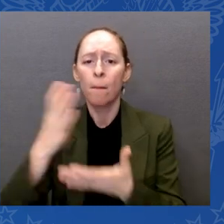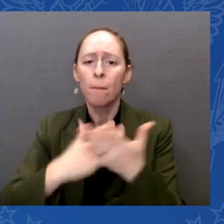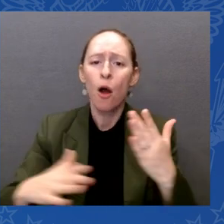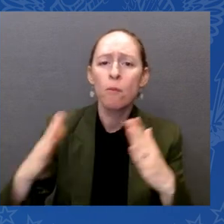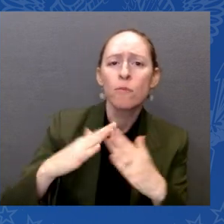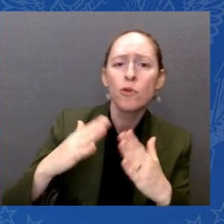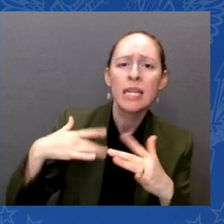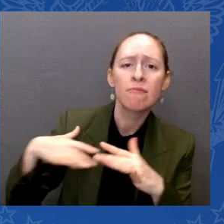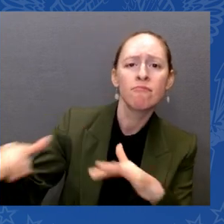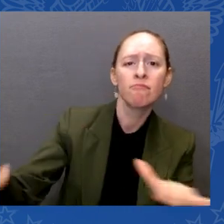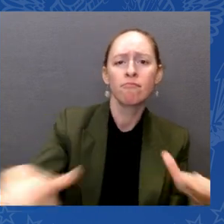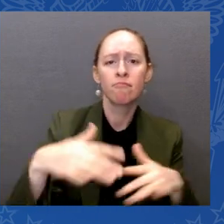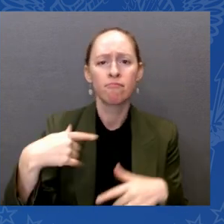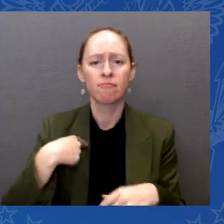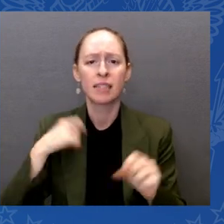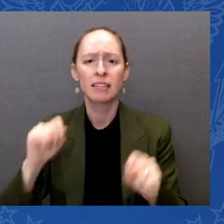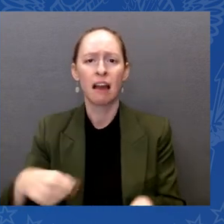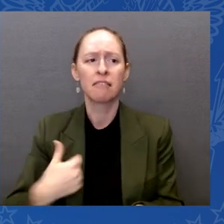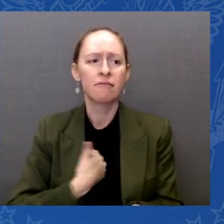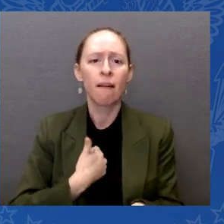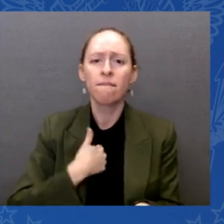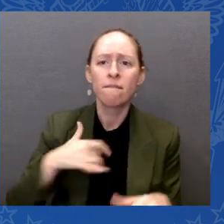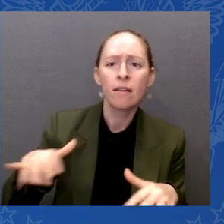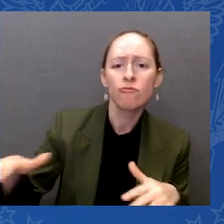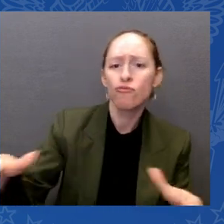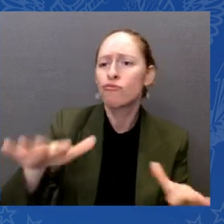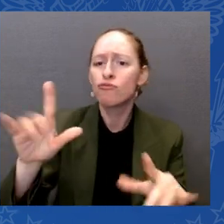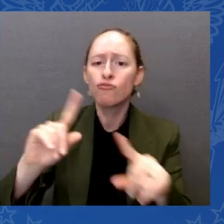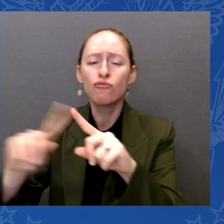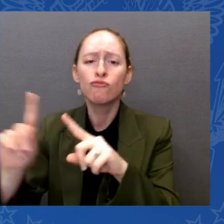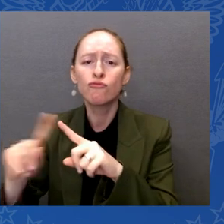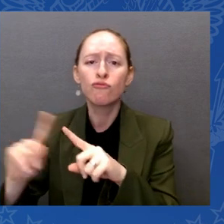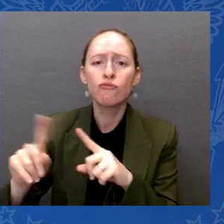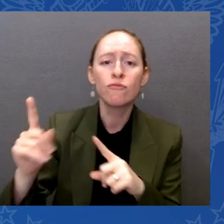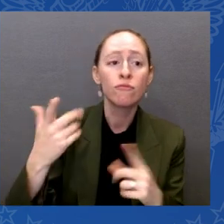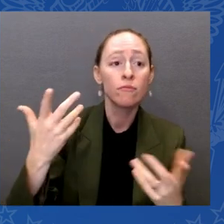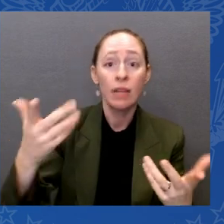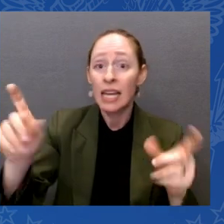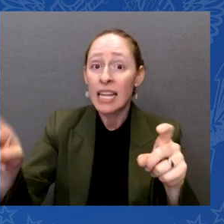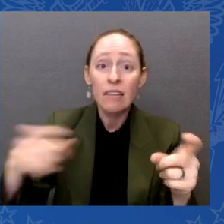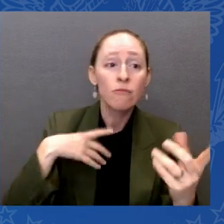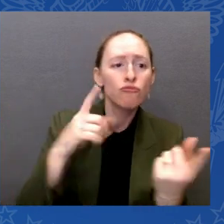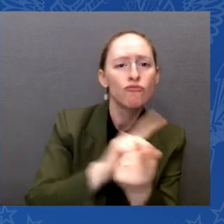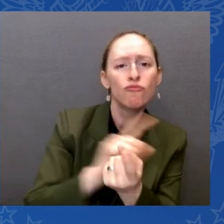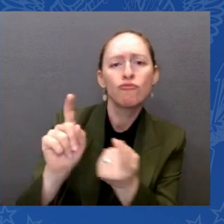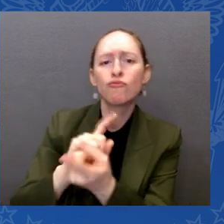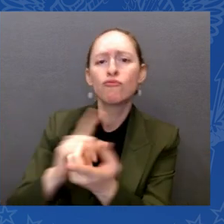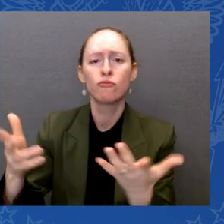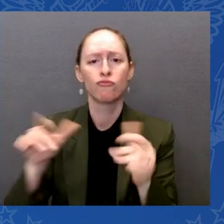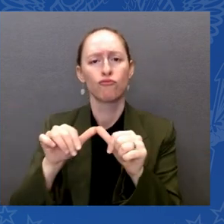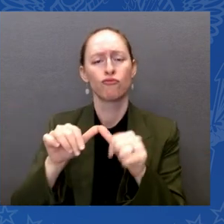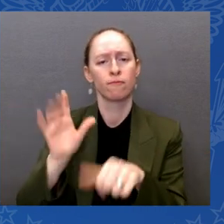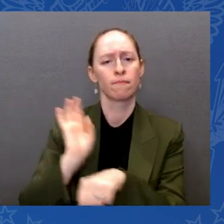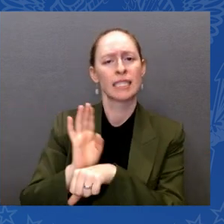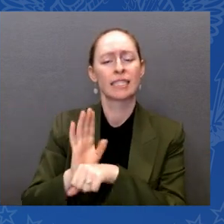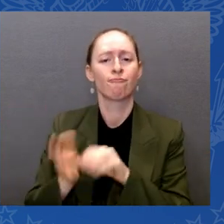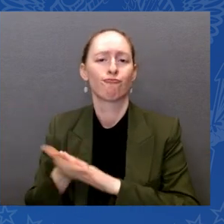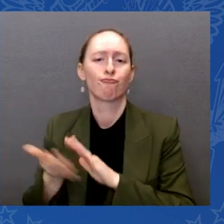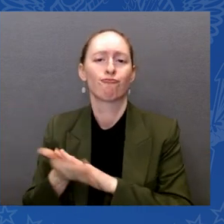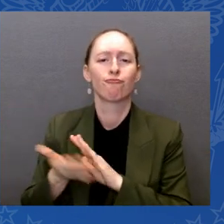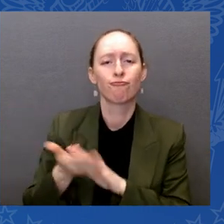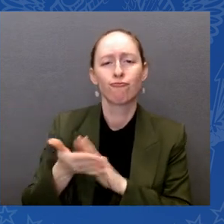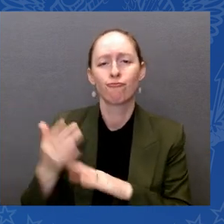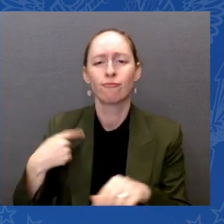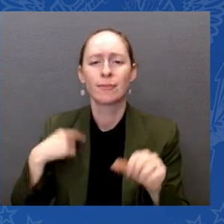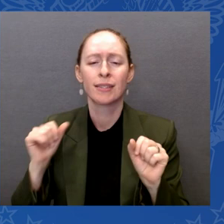my business to grow. When I think about where we are as a country, and I think about being a disabled person,